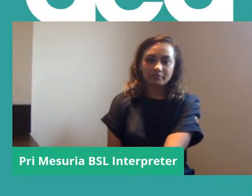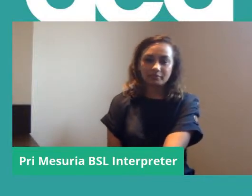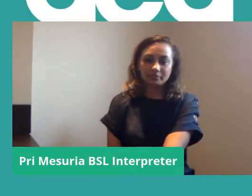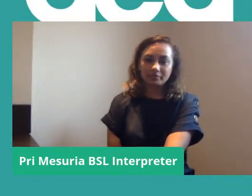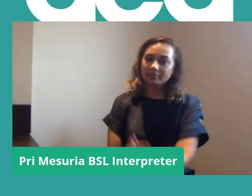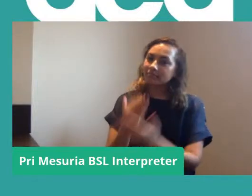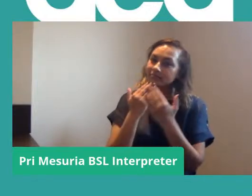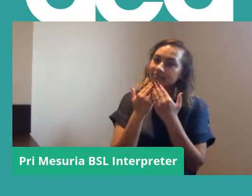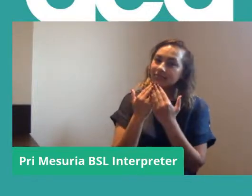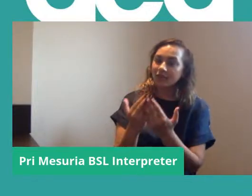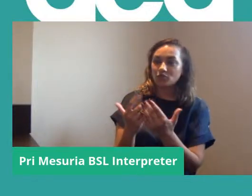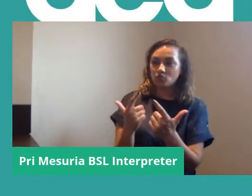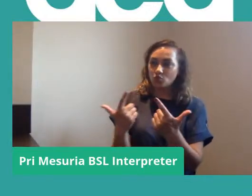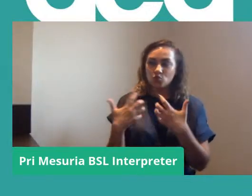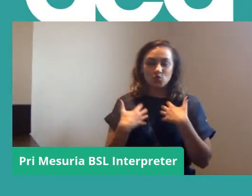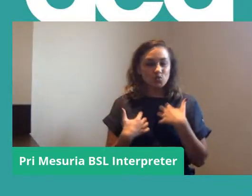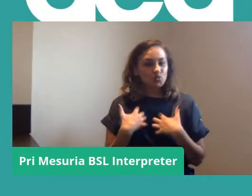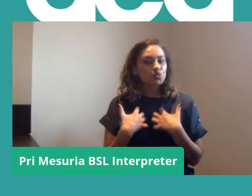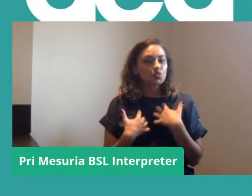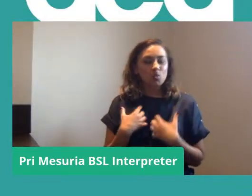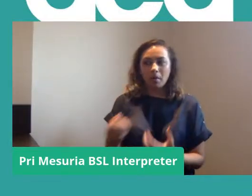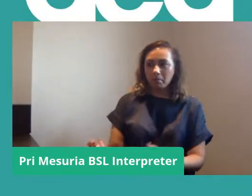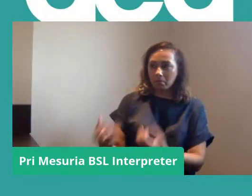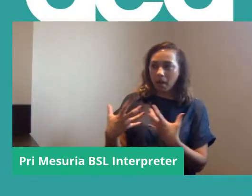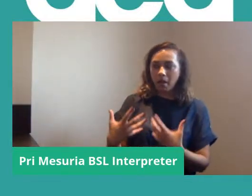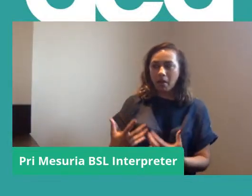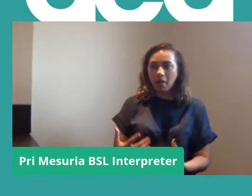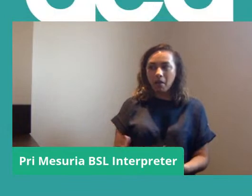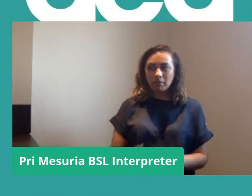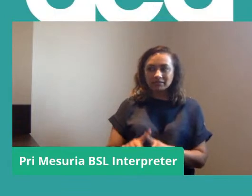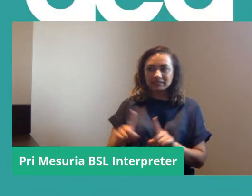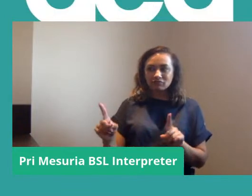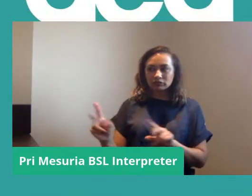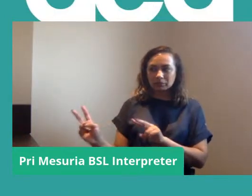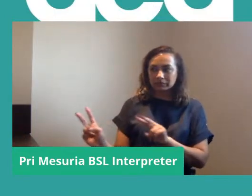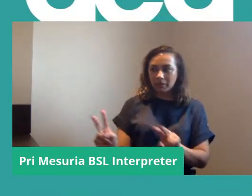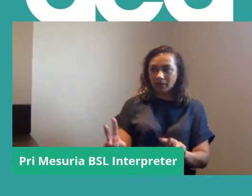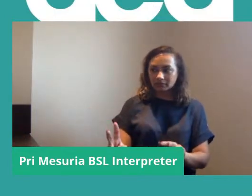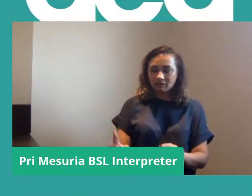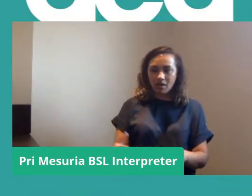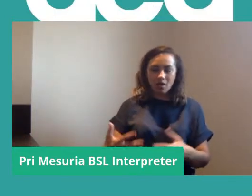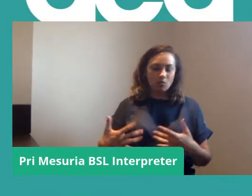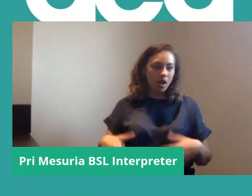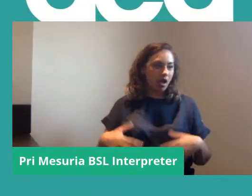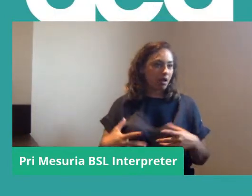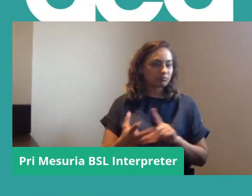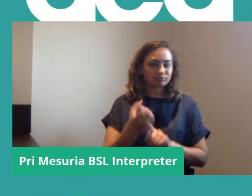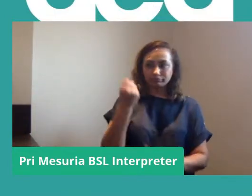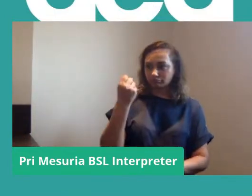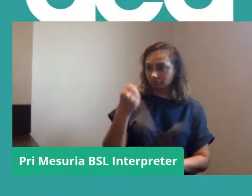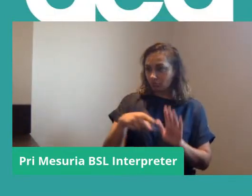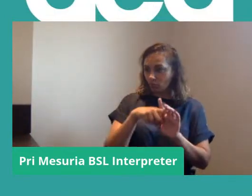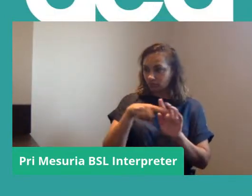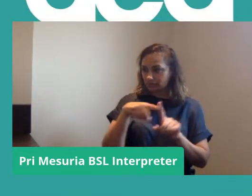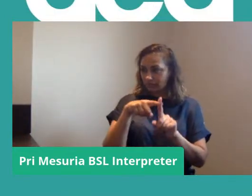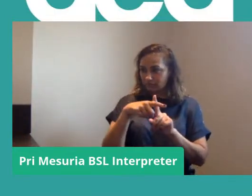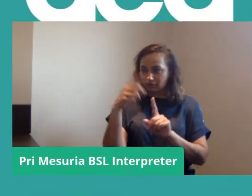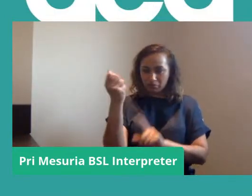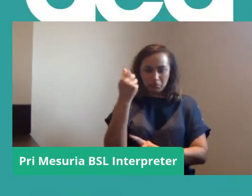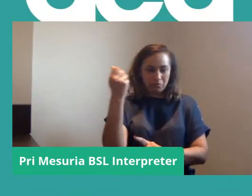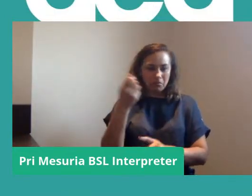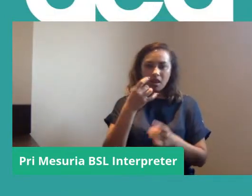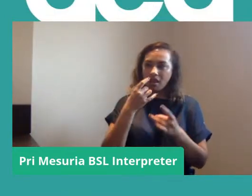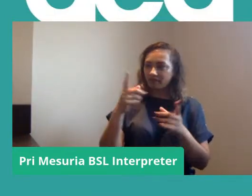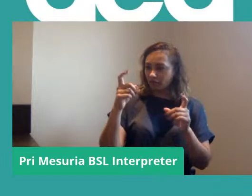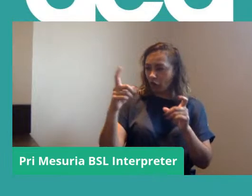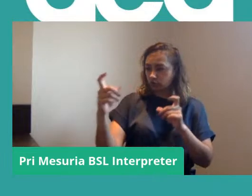Thank you, that was so interesting to hear from a completely different perspective and how successful it could be. I loved the pictures